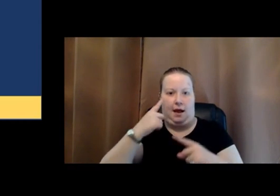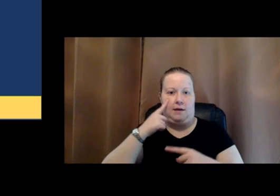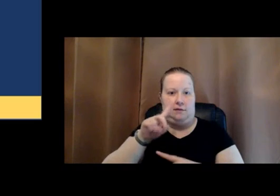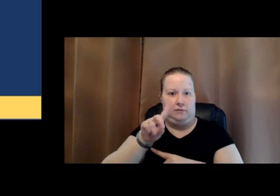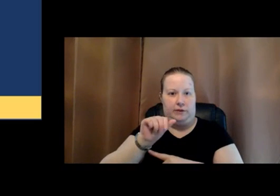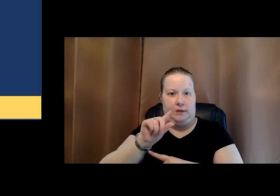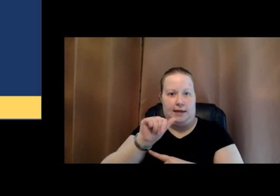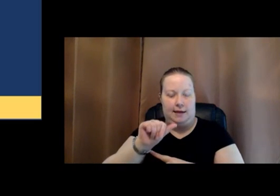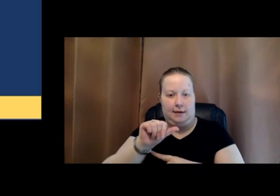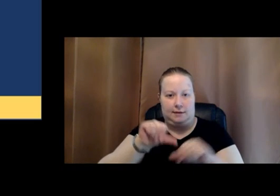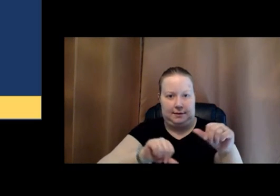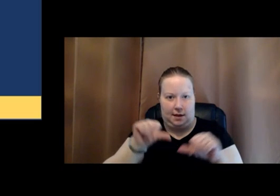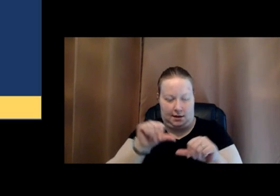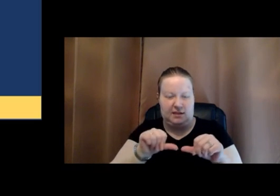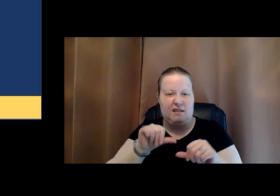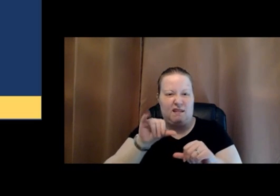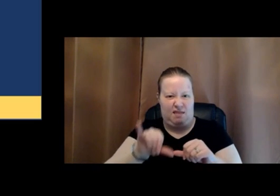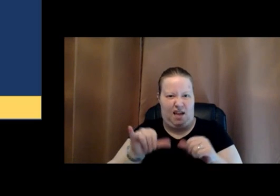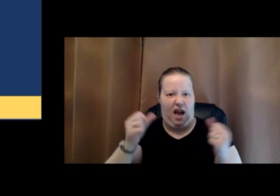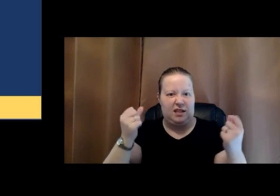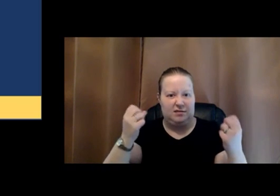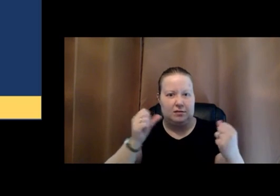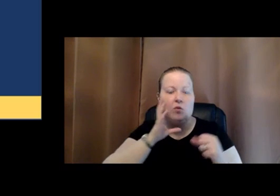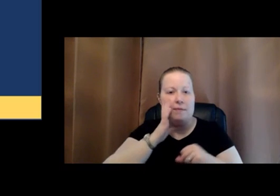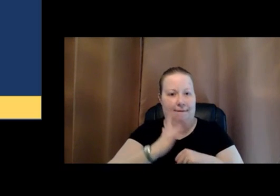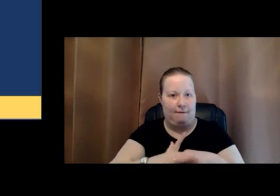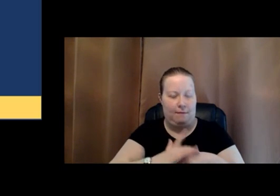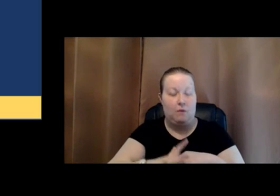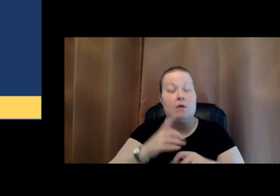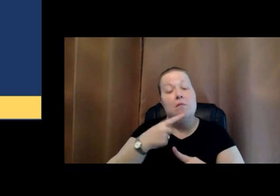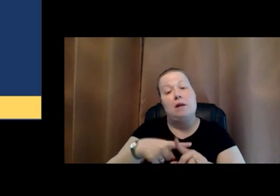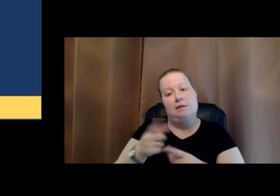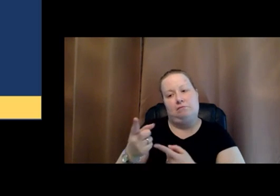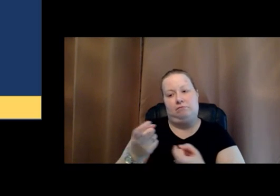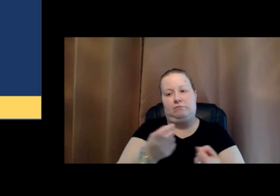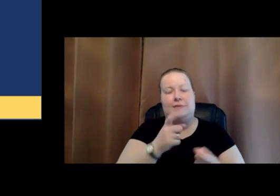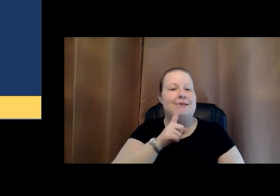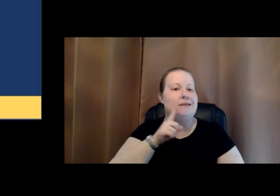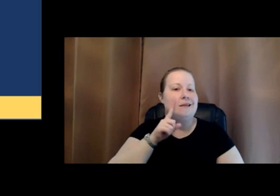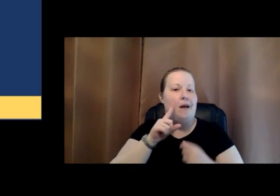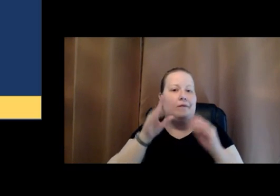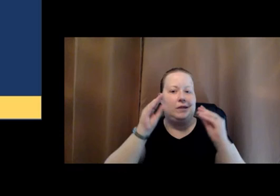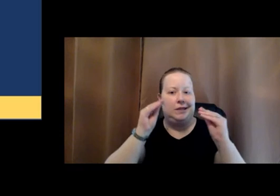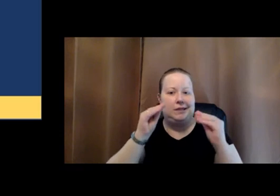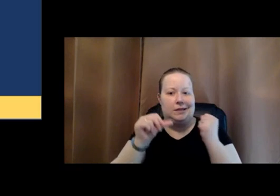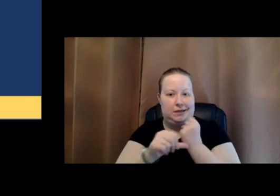available open access and we're recruiting deaf teaching assistants as part of the team